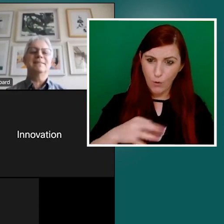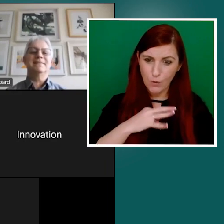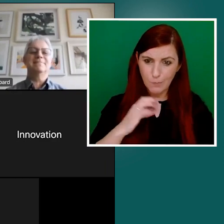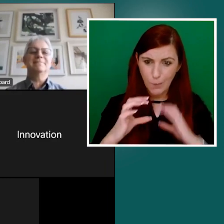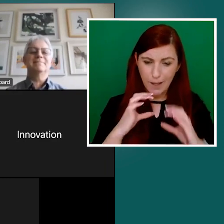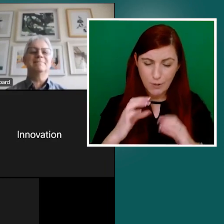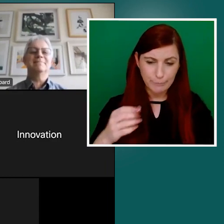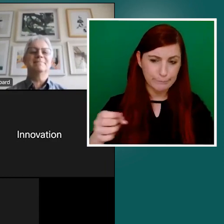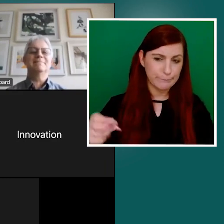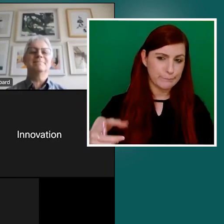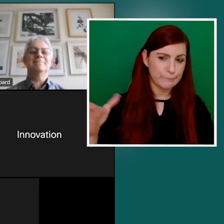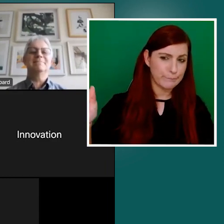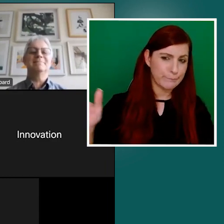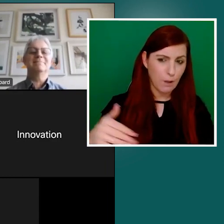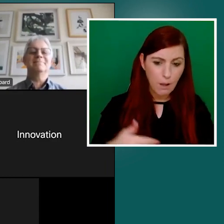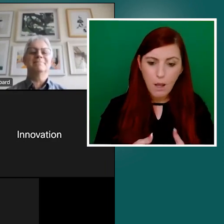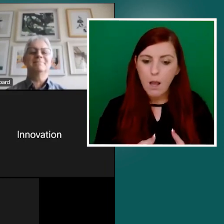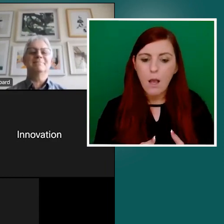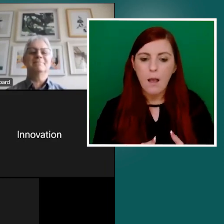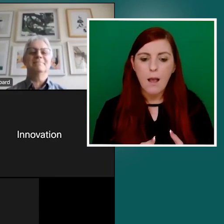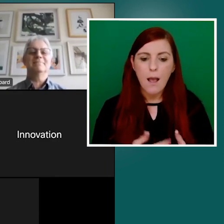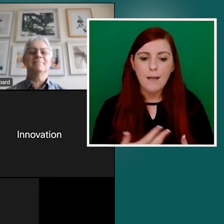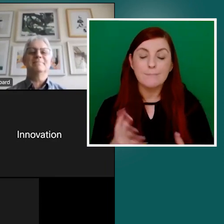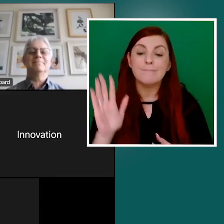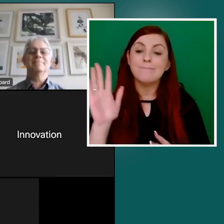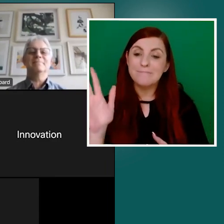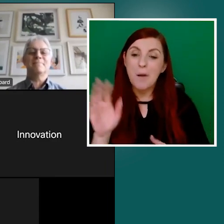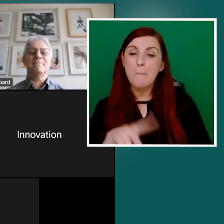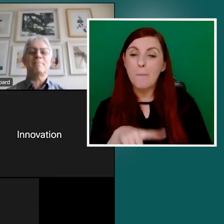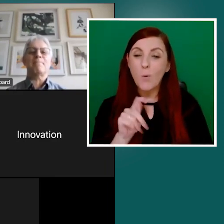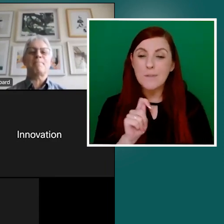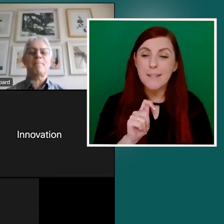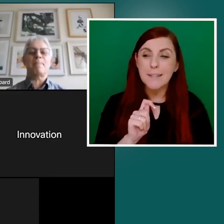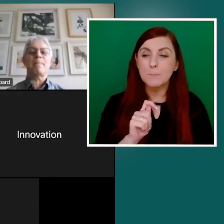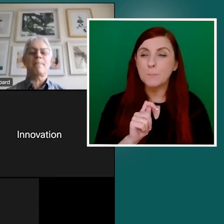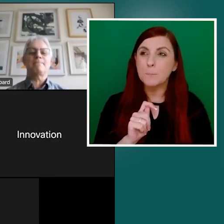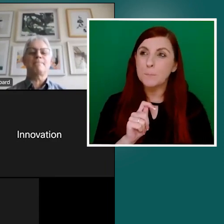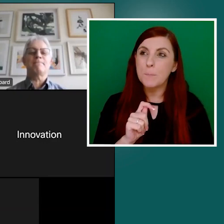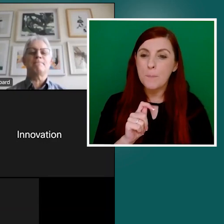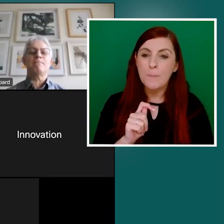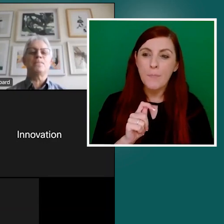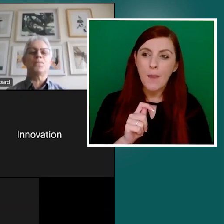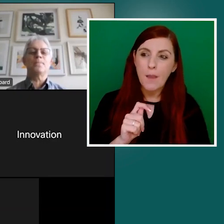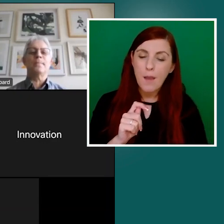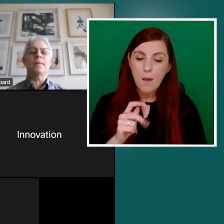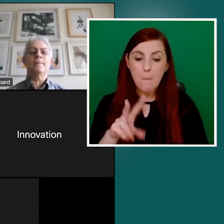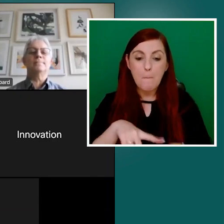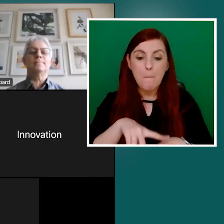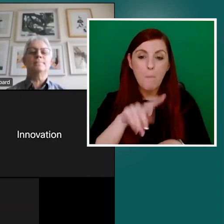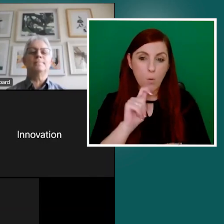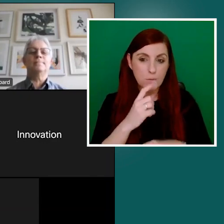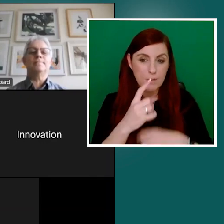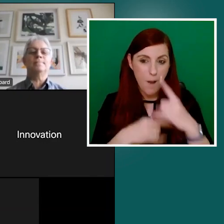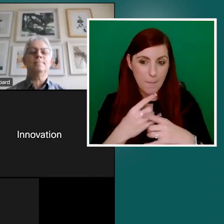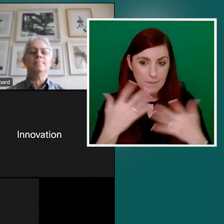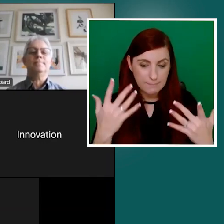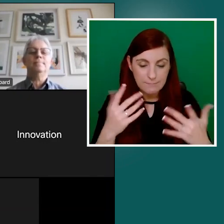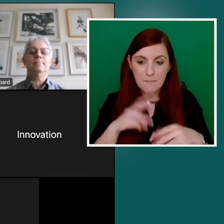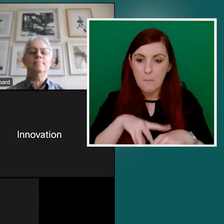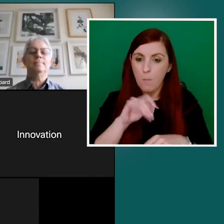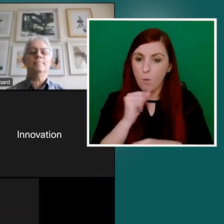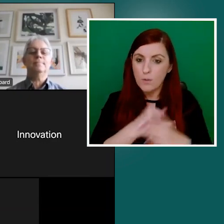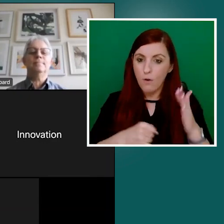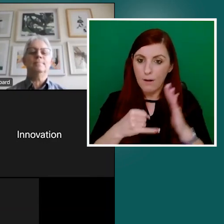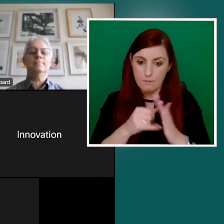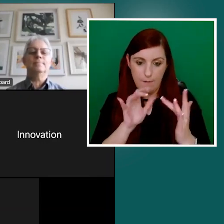and large. What would you know? Yeah. So by and large, what tends to happen is most of the organizations that get in touch with us are already